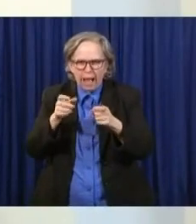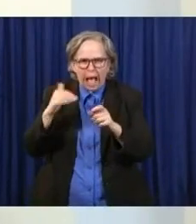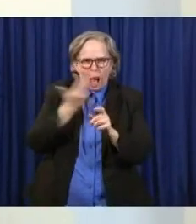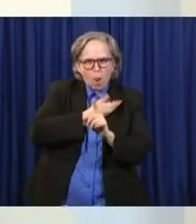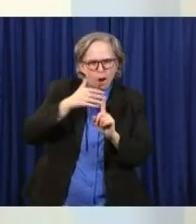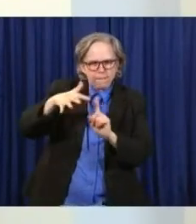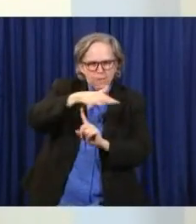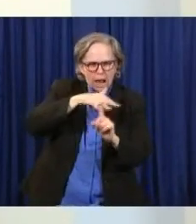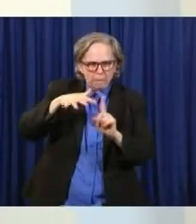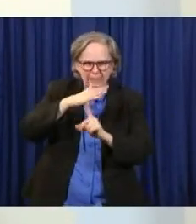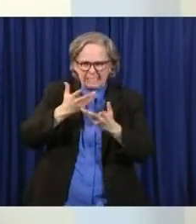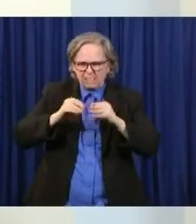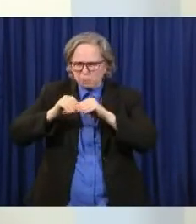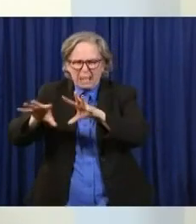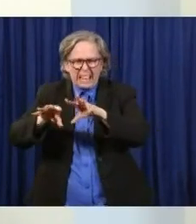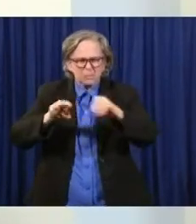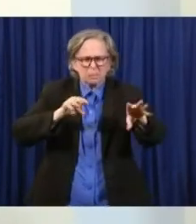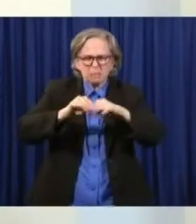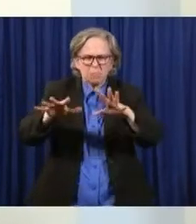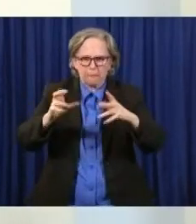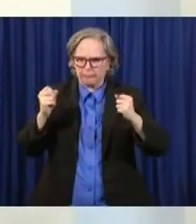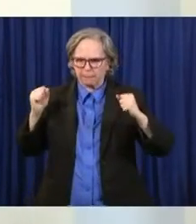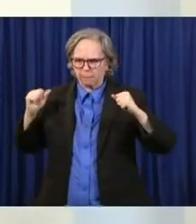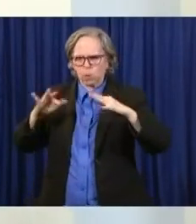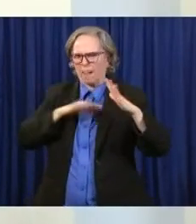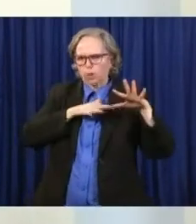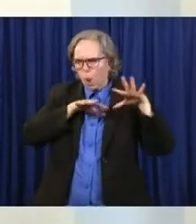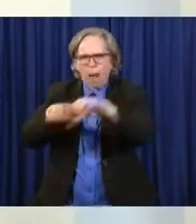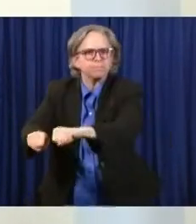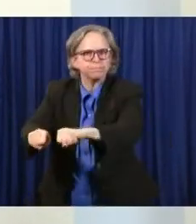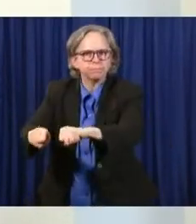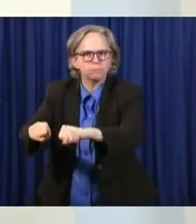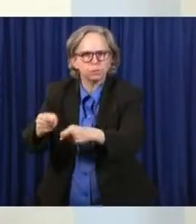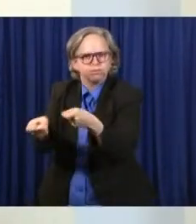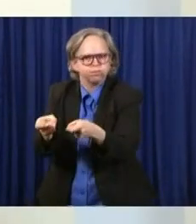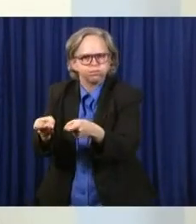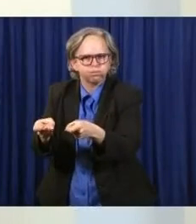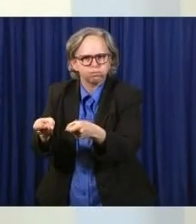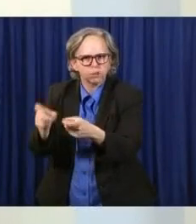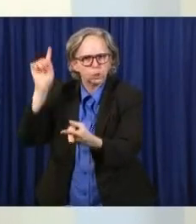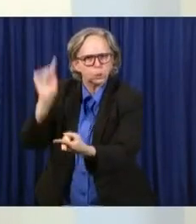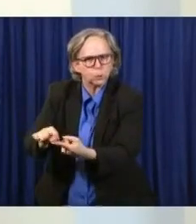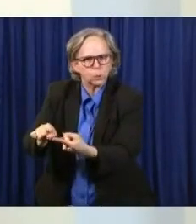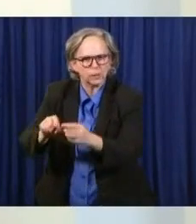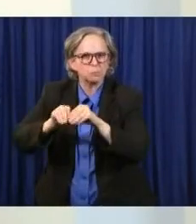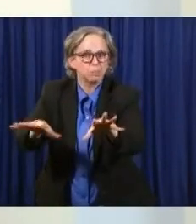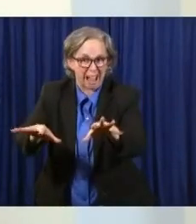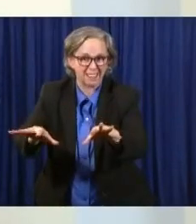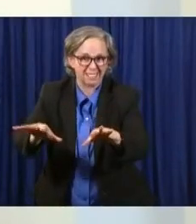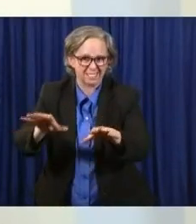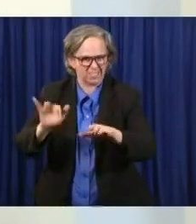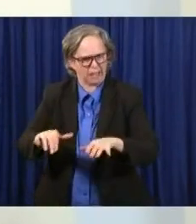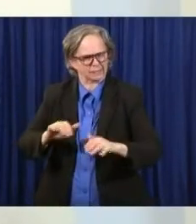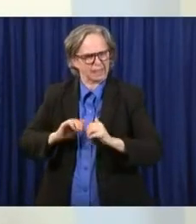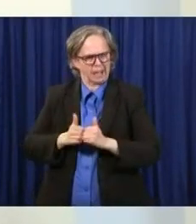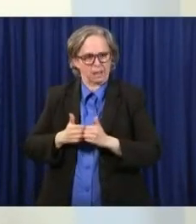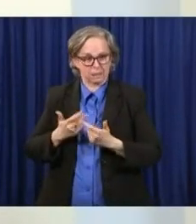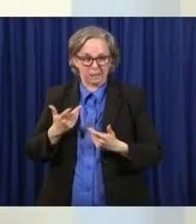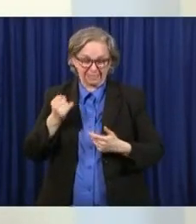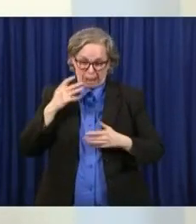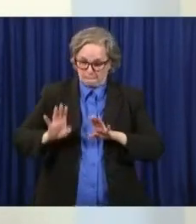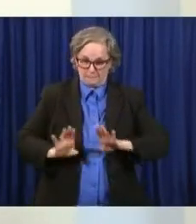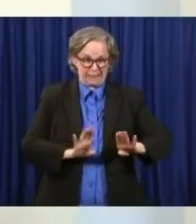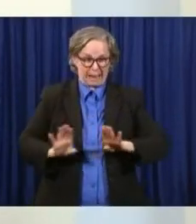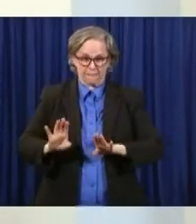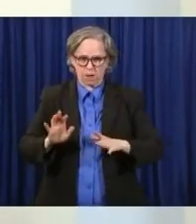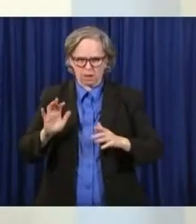the infection starting to spread through the community. And a lot of that, again, our ability to